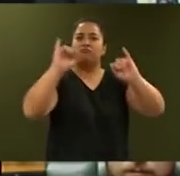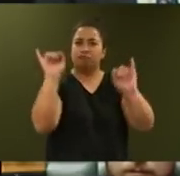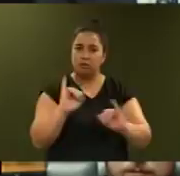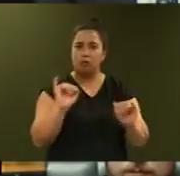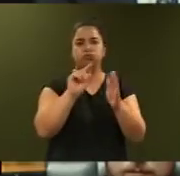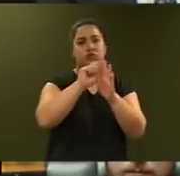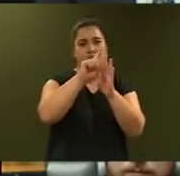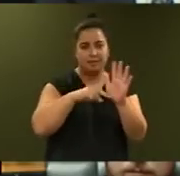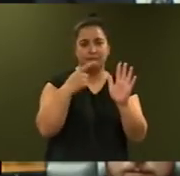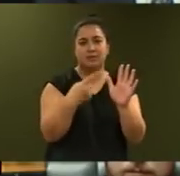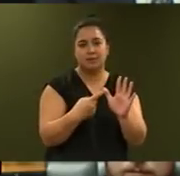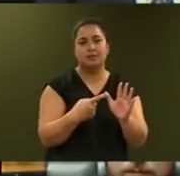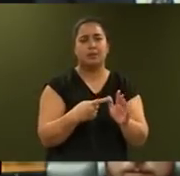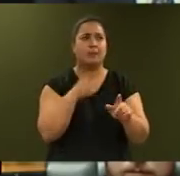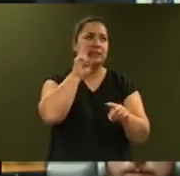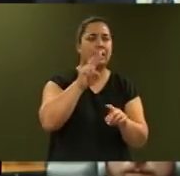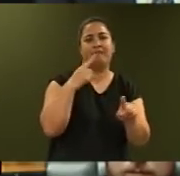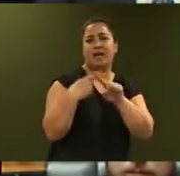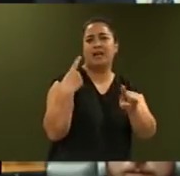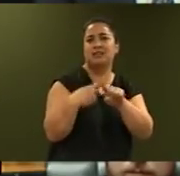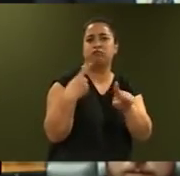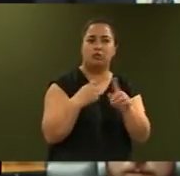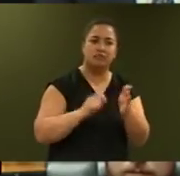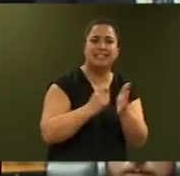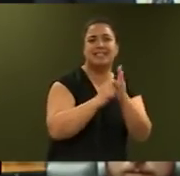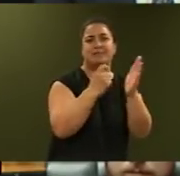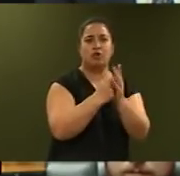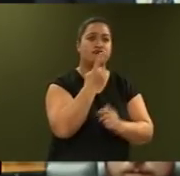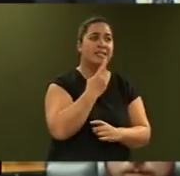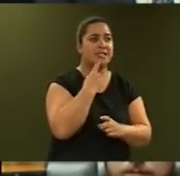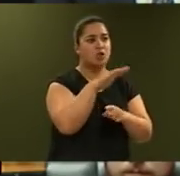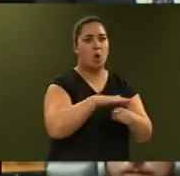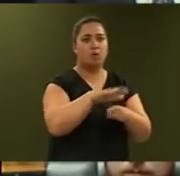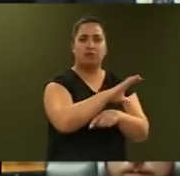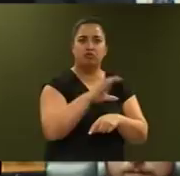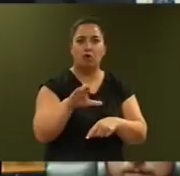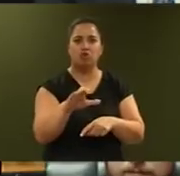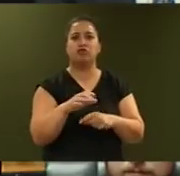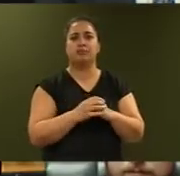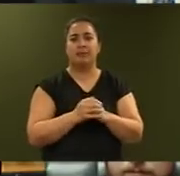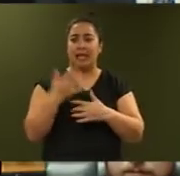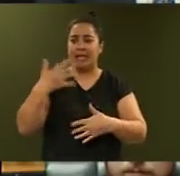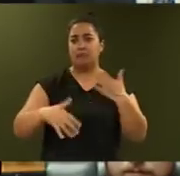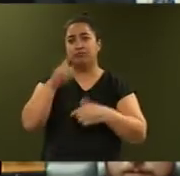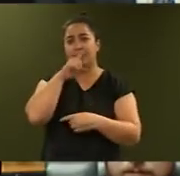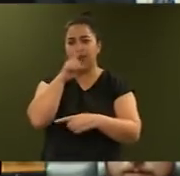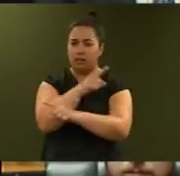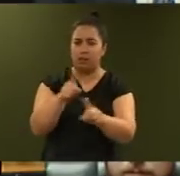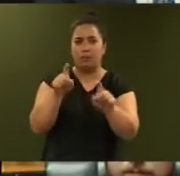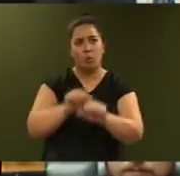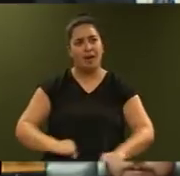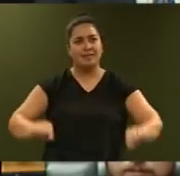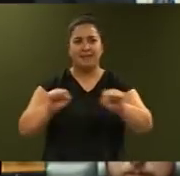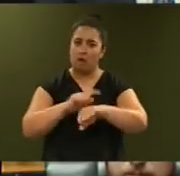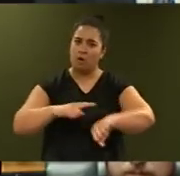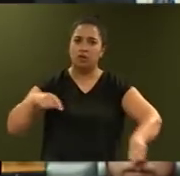This will see faster progress on the residential red zone and a multi-use arena. Cantabrians have waited too long